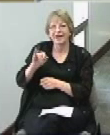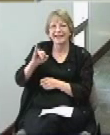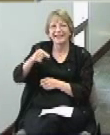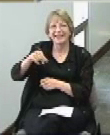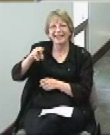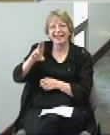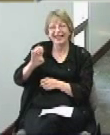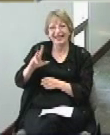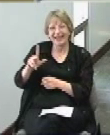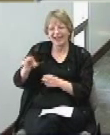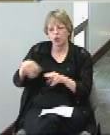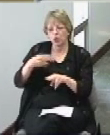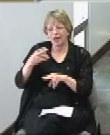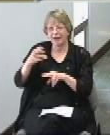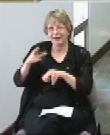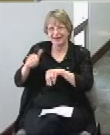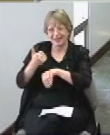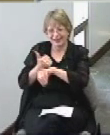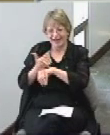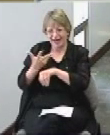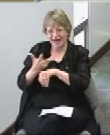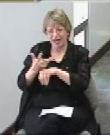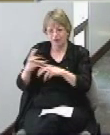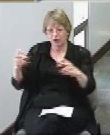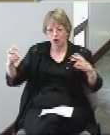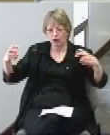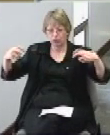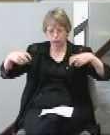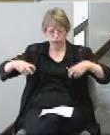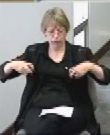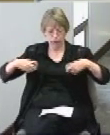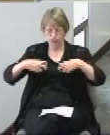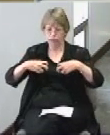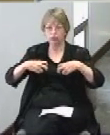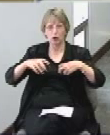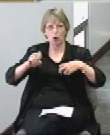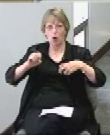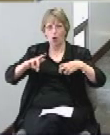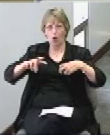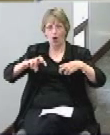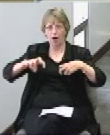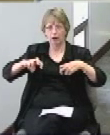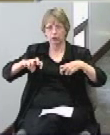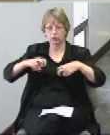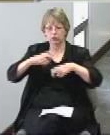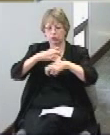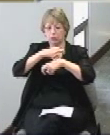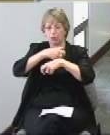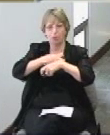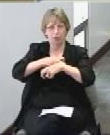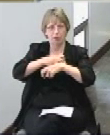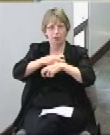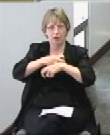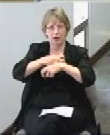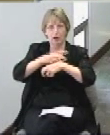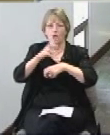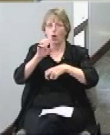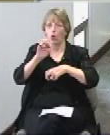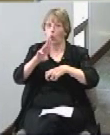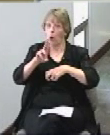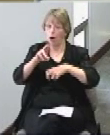so that the seating faces each other or you can flip them around and you can have in essence one huge couch